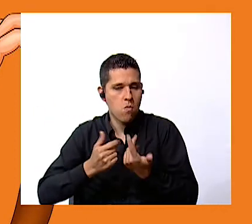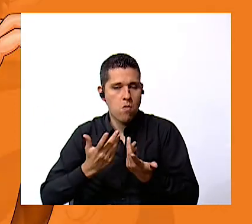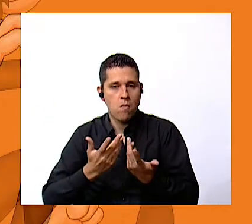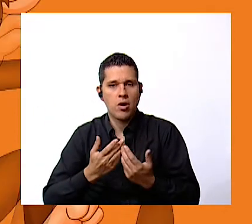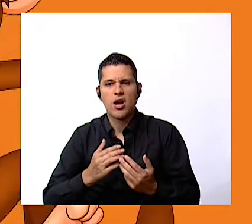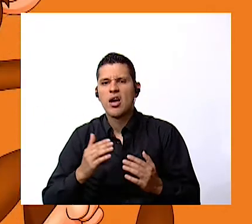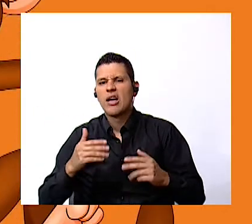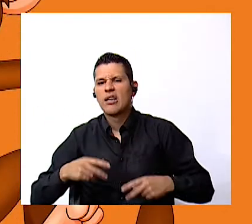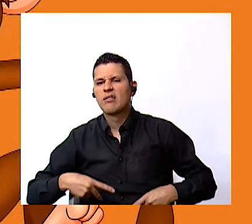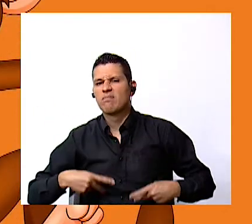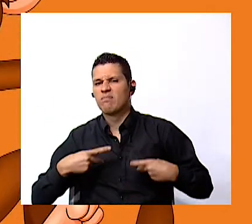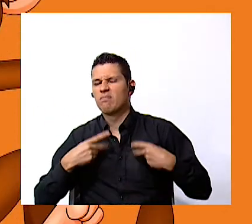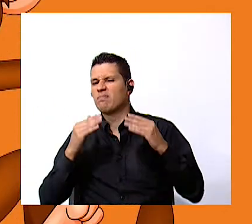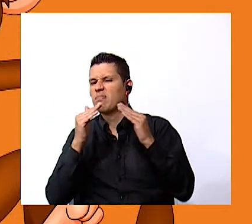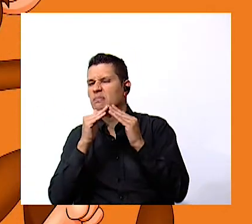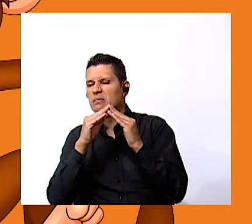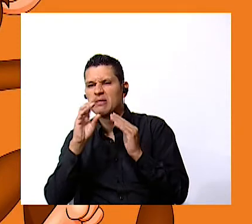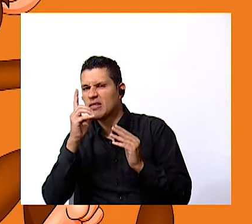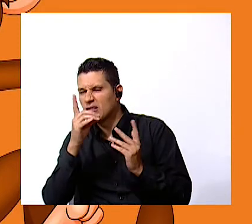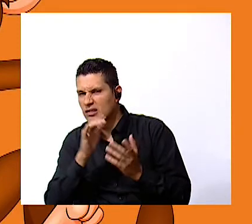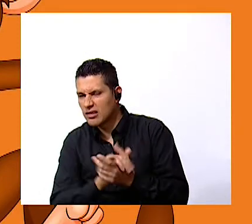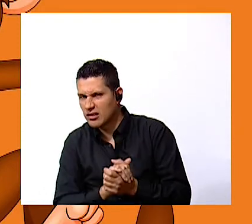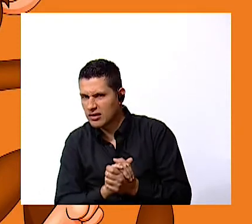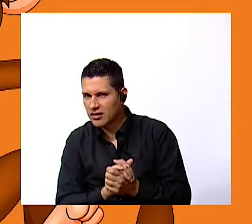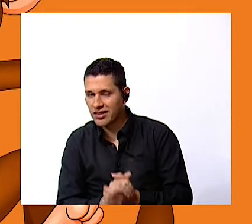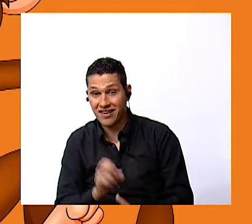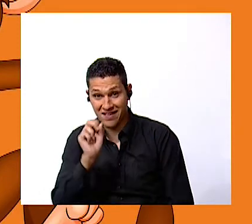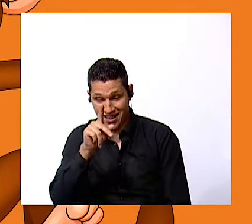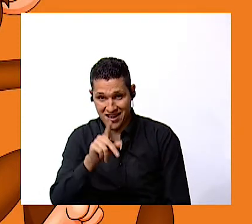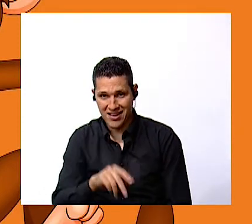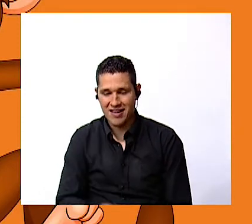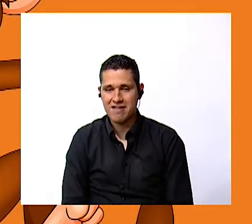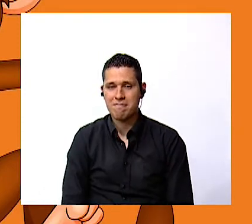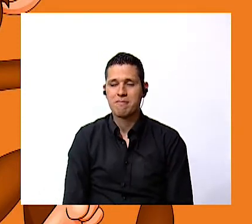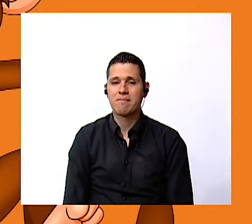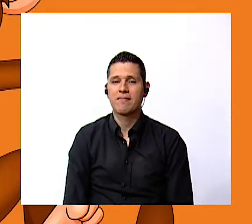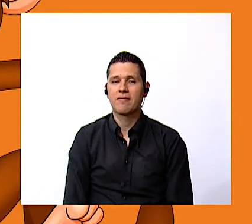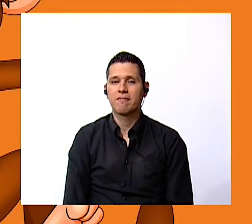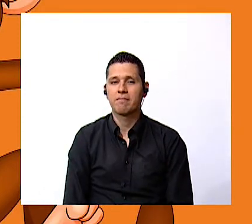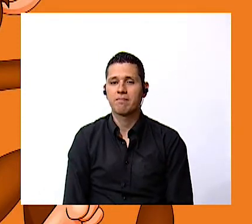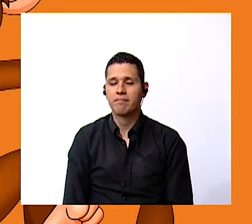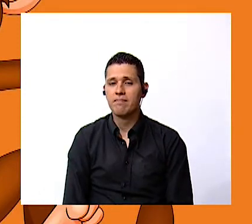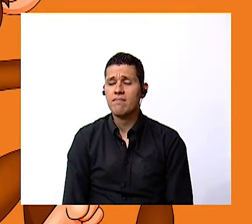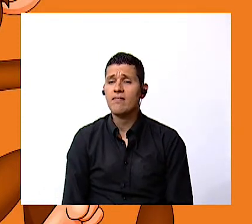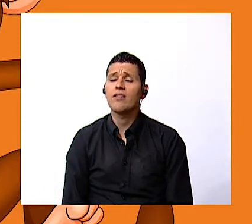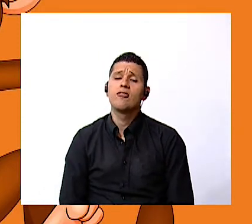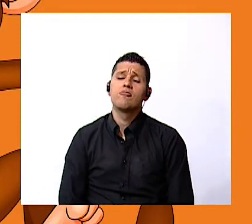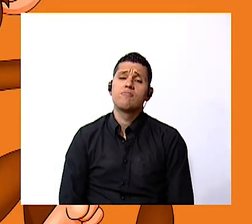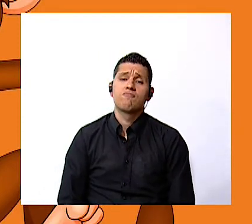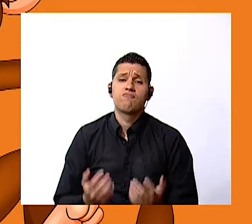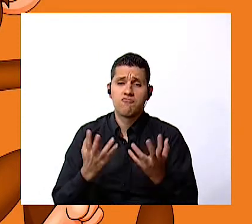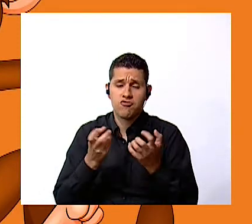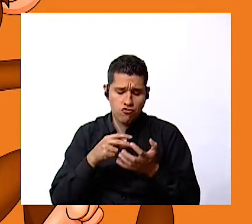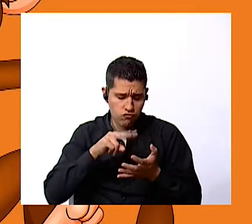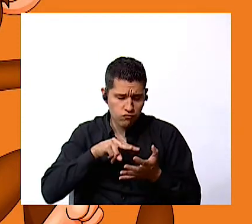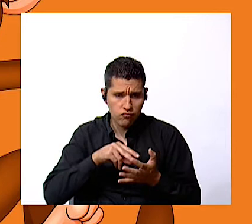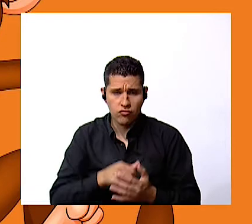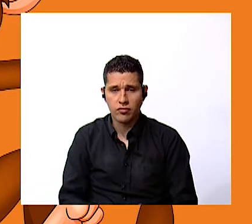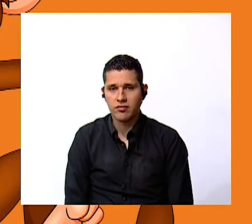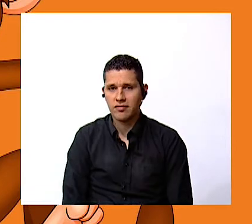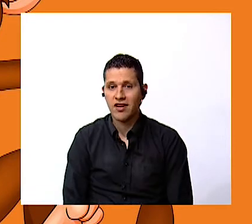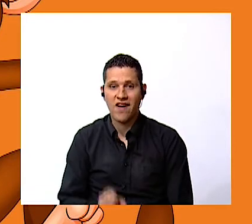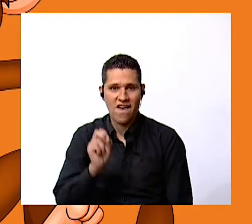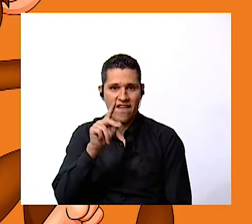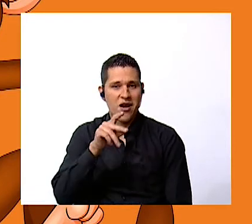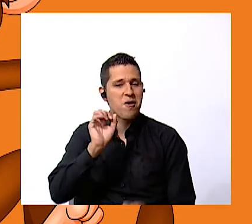vive okay and i have an example for you i want to read it okay está bien maria